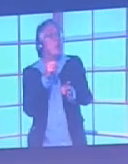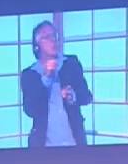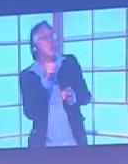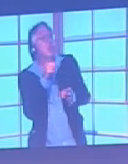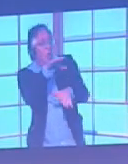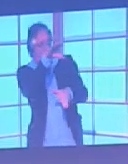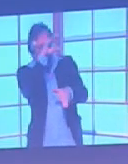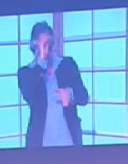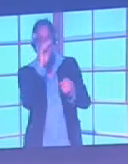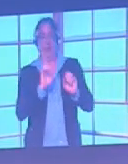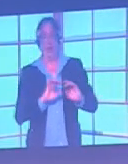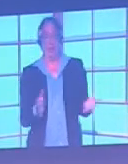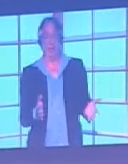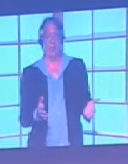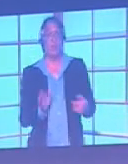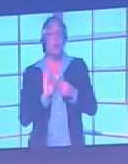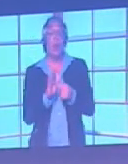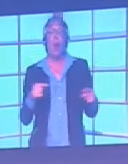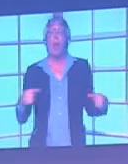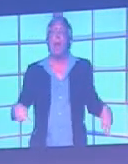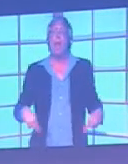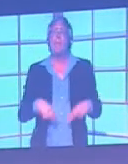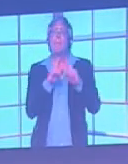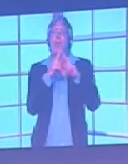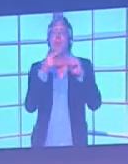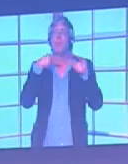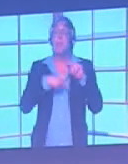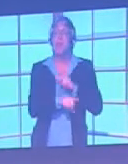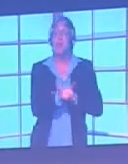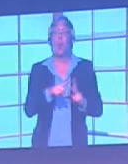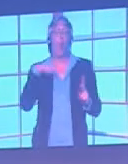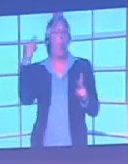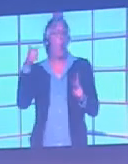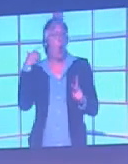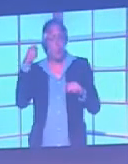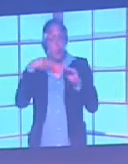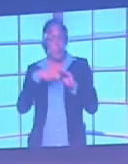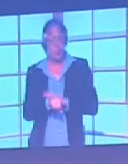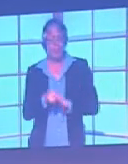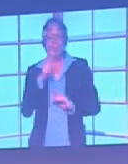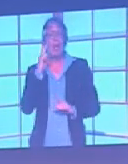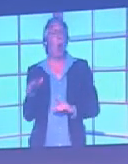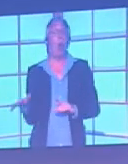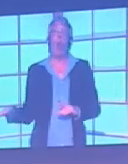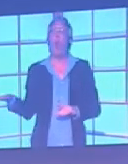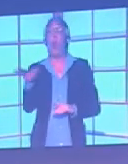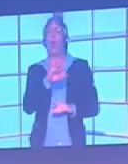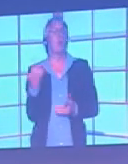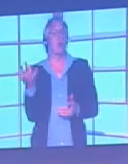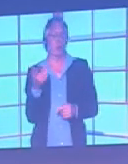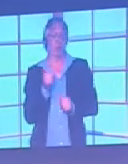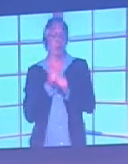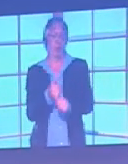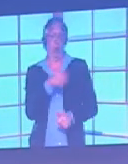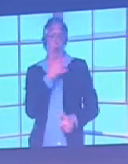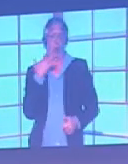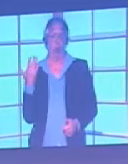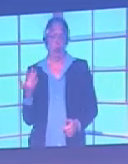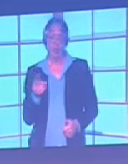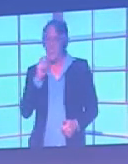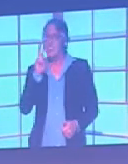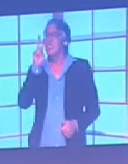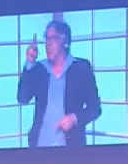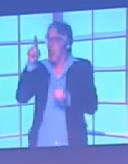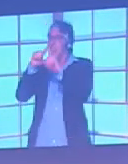map, and the Paris Metro, any other around the world, they're all the same. Colour coded only way of, sorry, you can only tell the